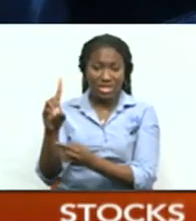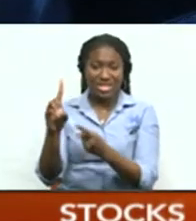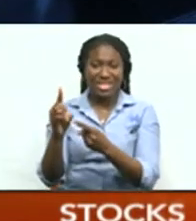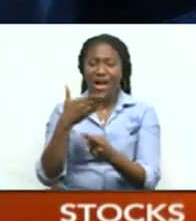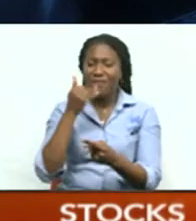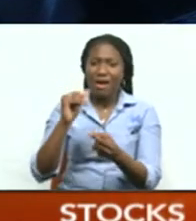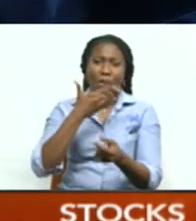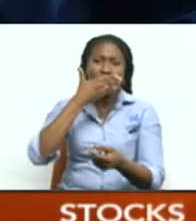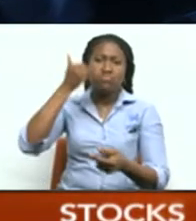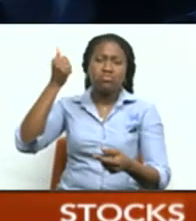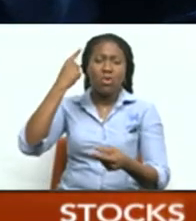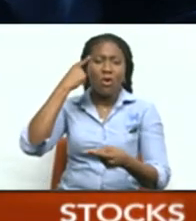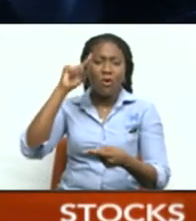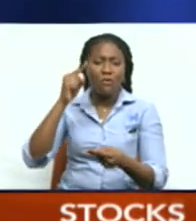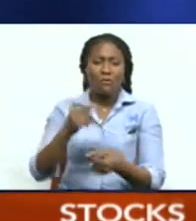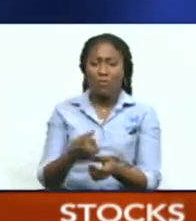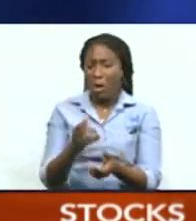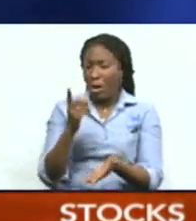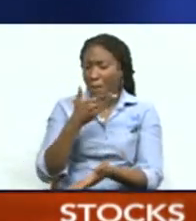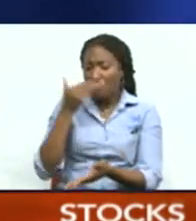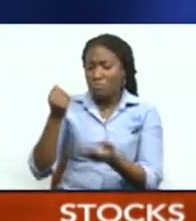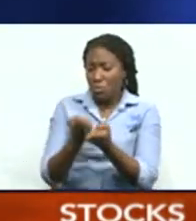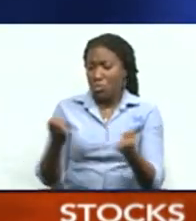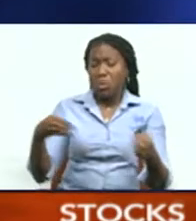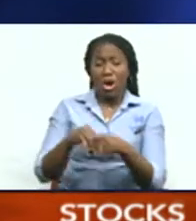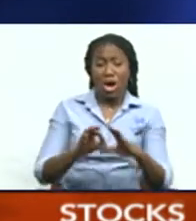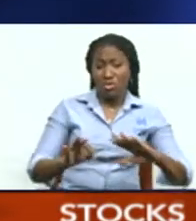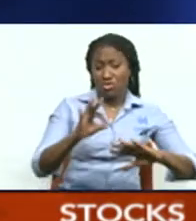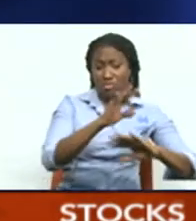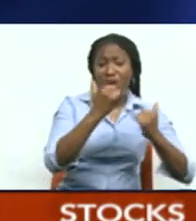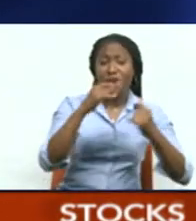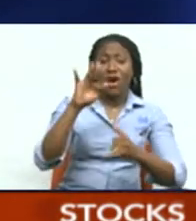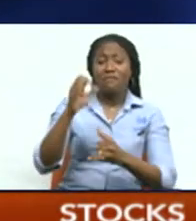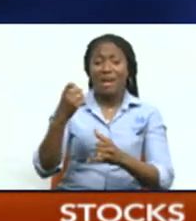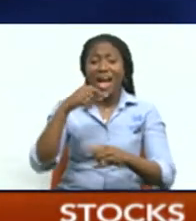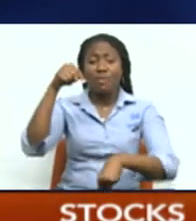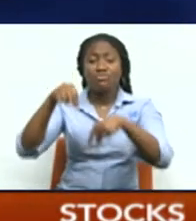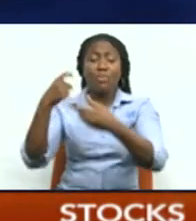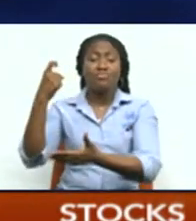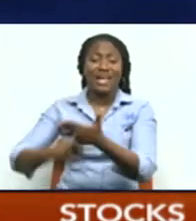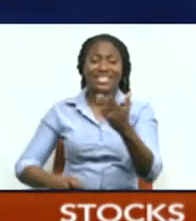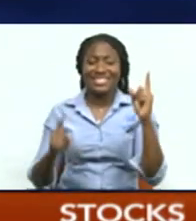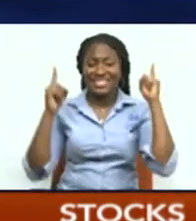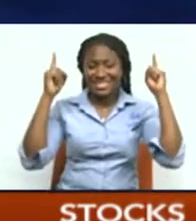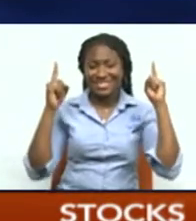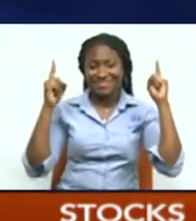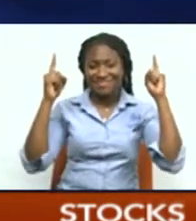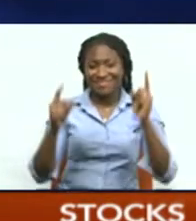of asset integrity in the region. And now for a look at today's energy and forex prices.